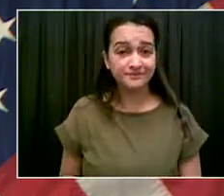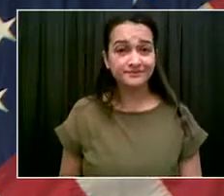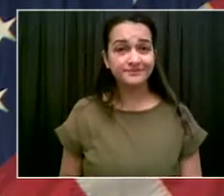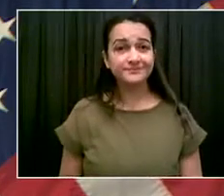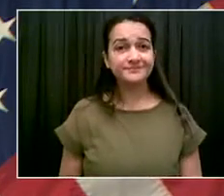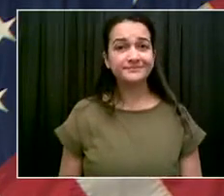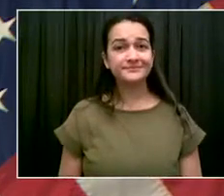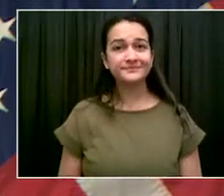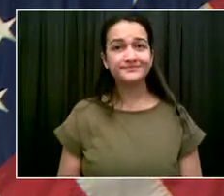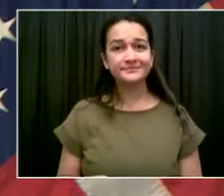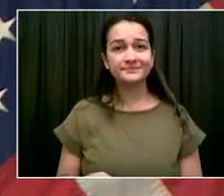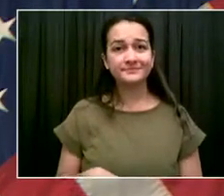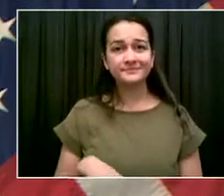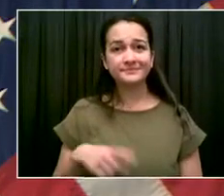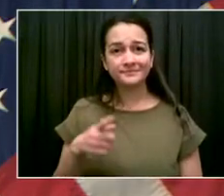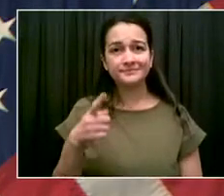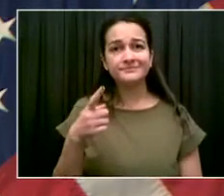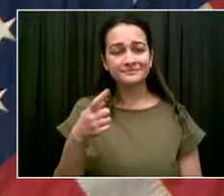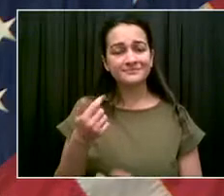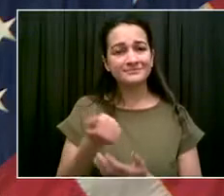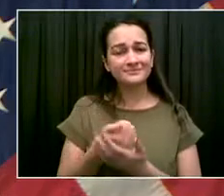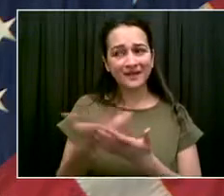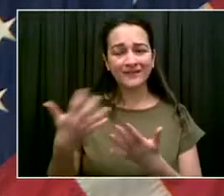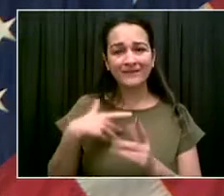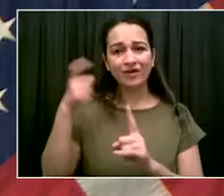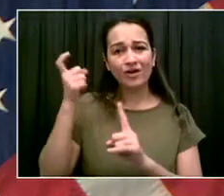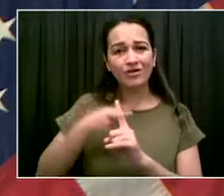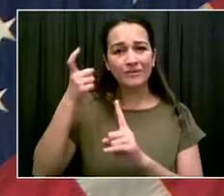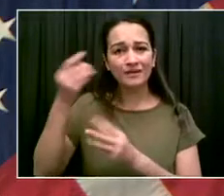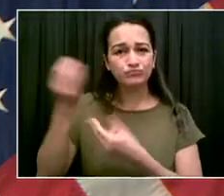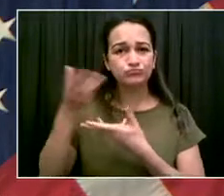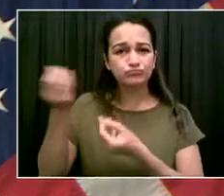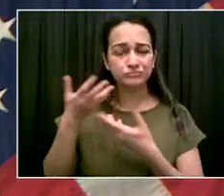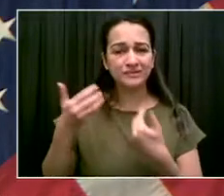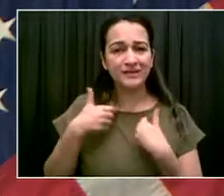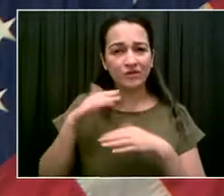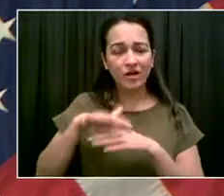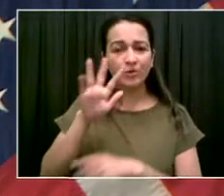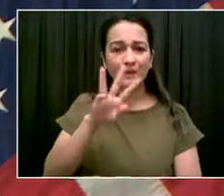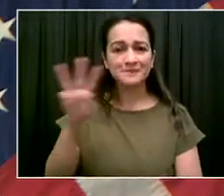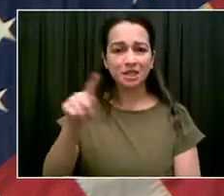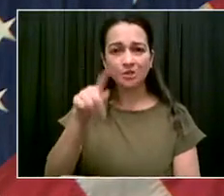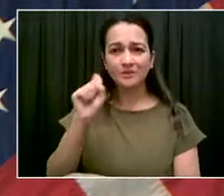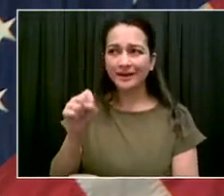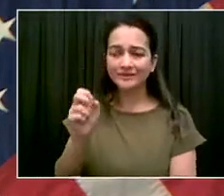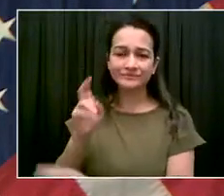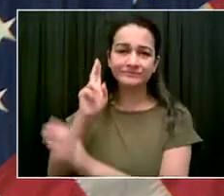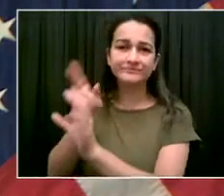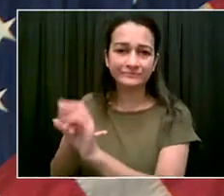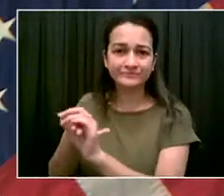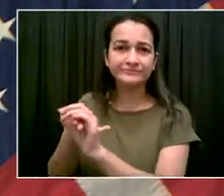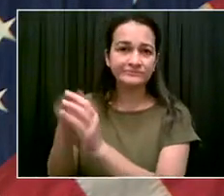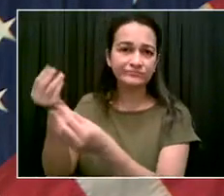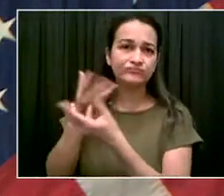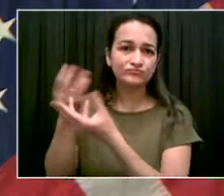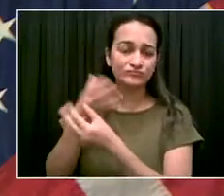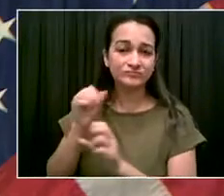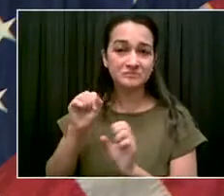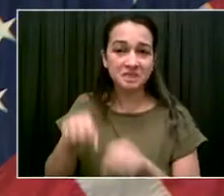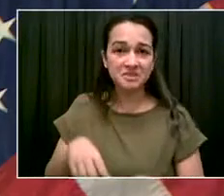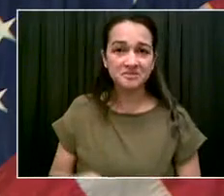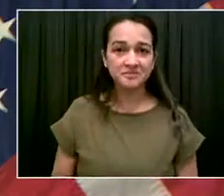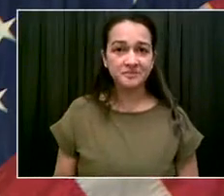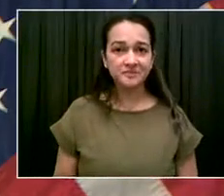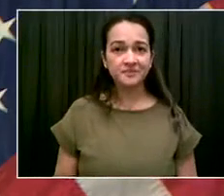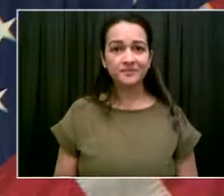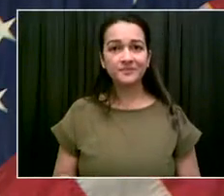weather warnings are issued. New York City is currently to the west of the center of the storm, and we are not asking our residents